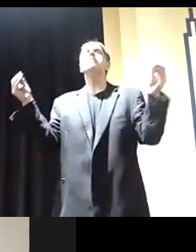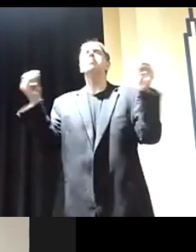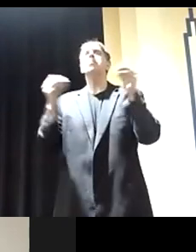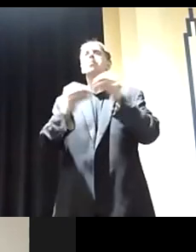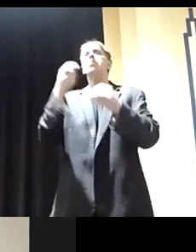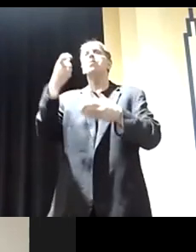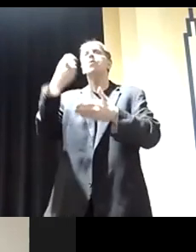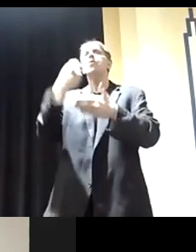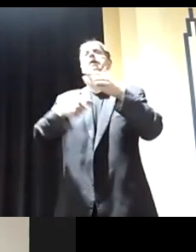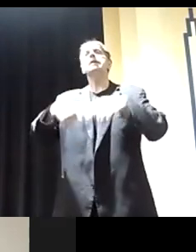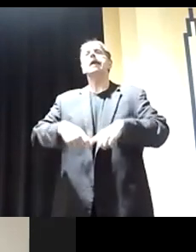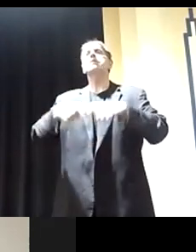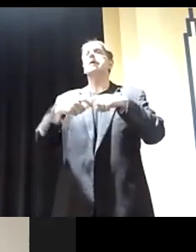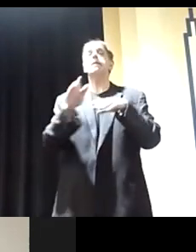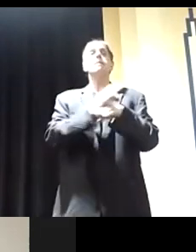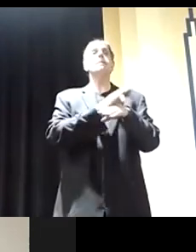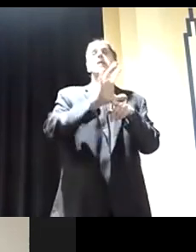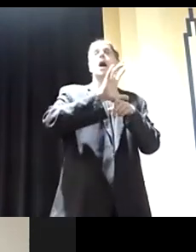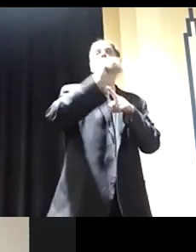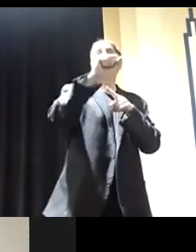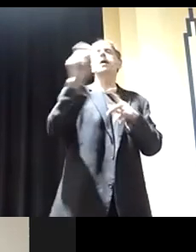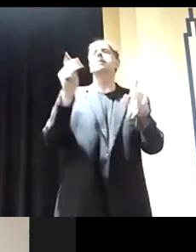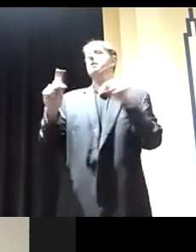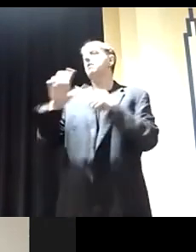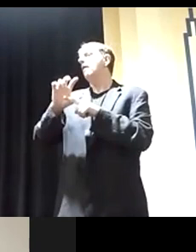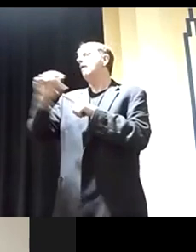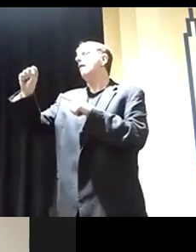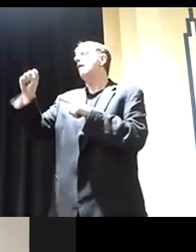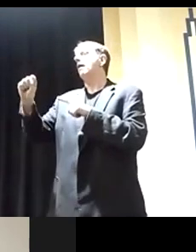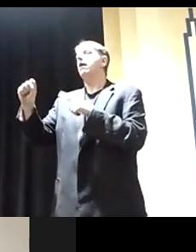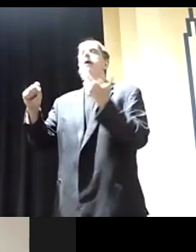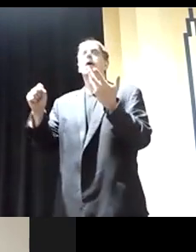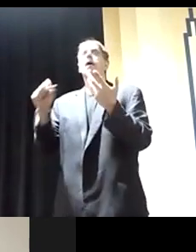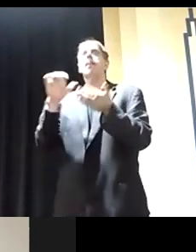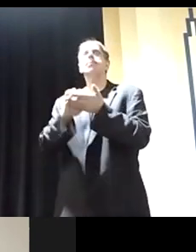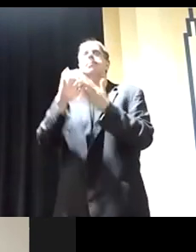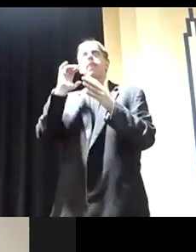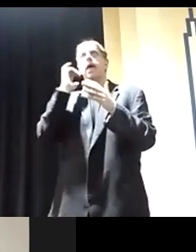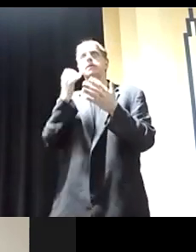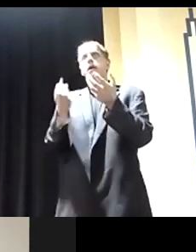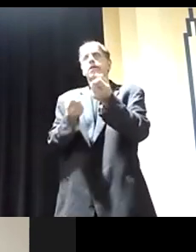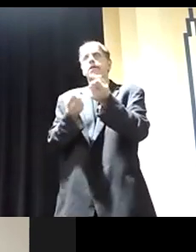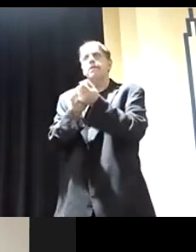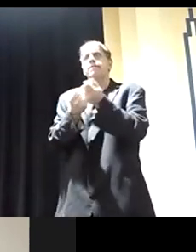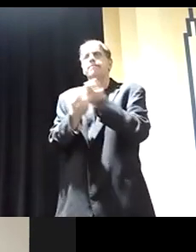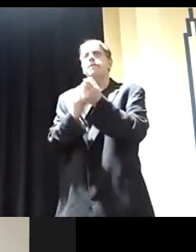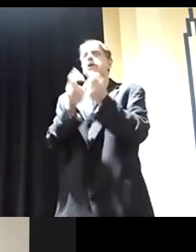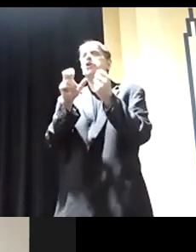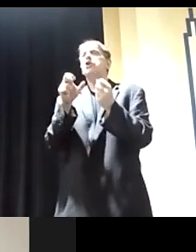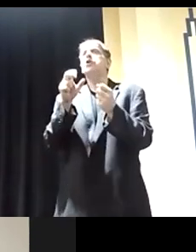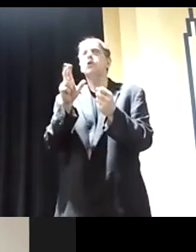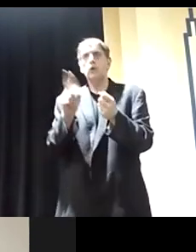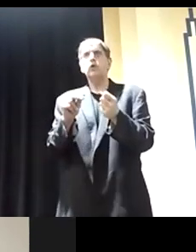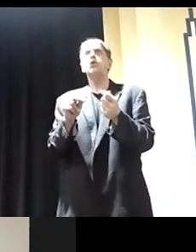business does better, the people do better. And that's one way that you get your unions to give all the benefits that the people in the